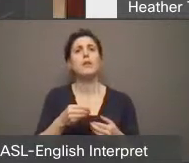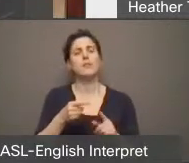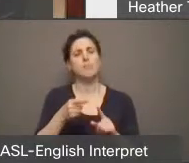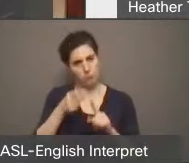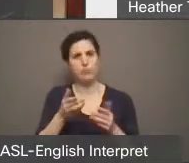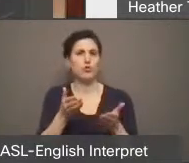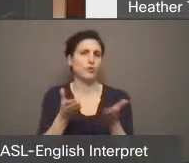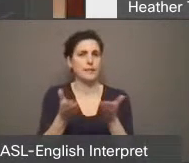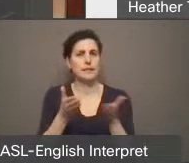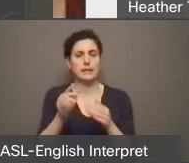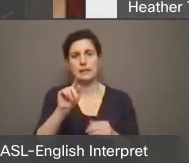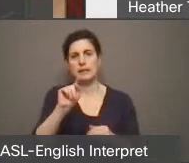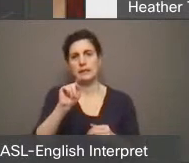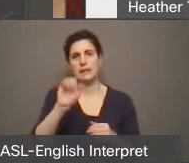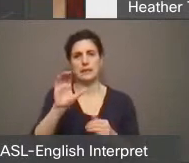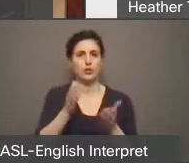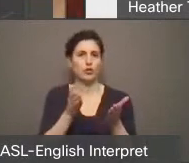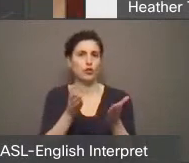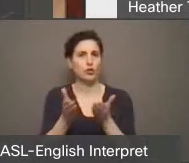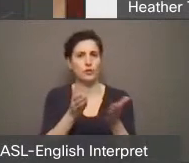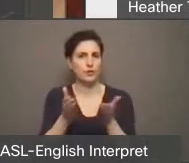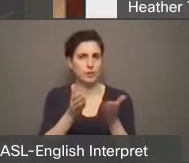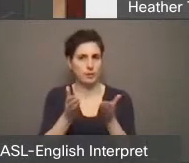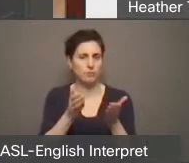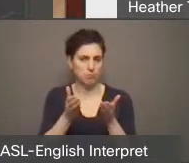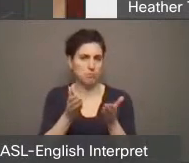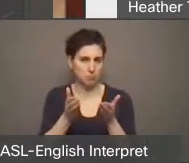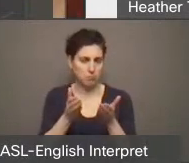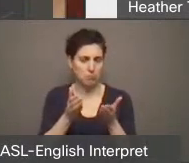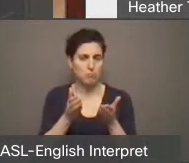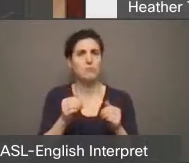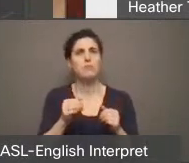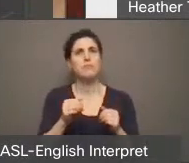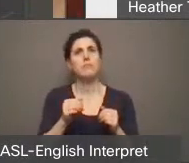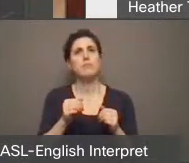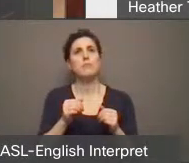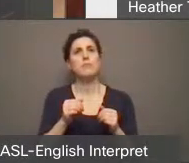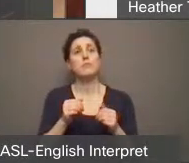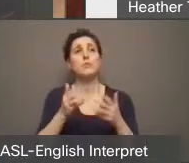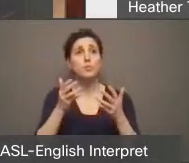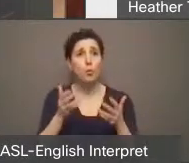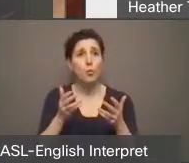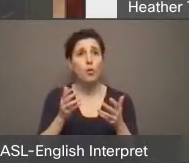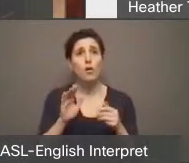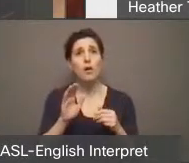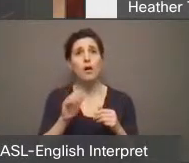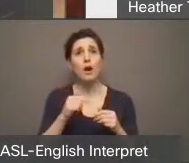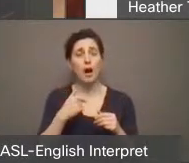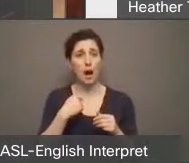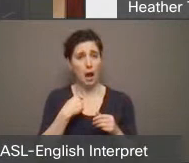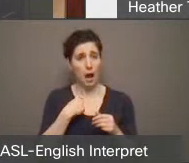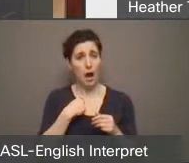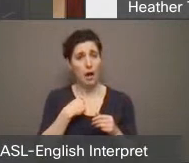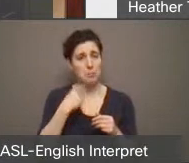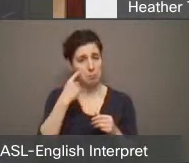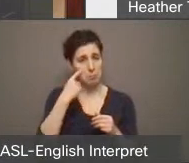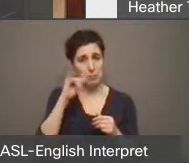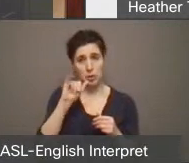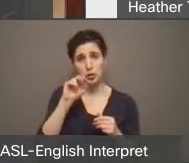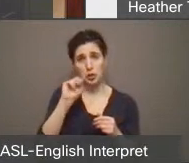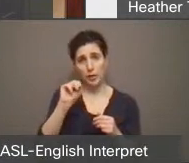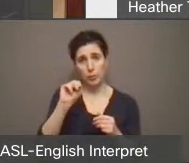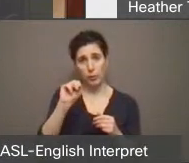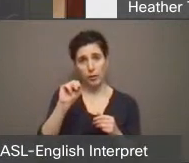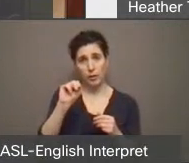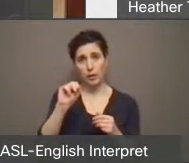If you want to call it the TTC's core product, you can. So I've seen the updated January ridership